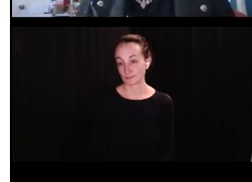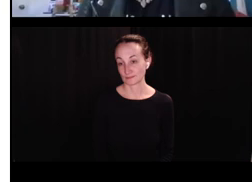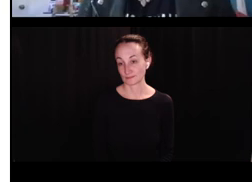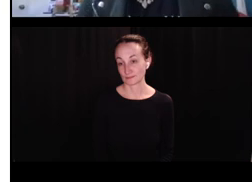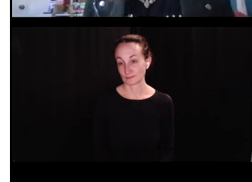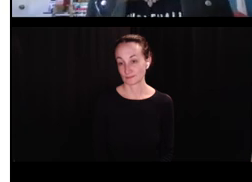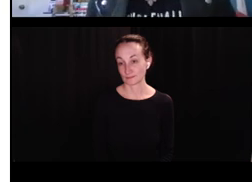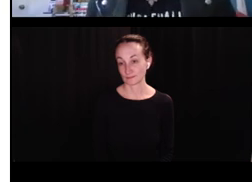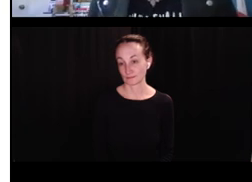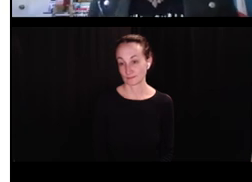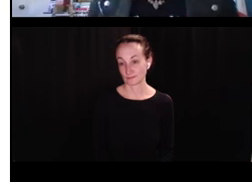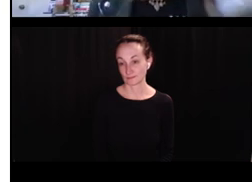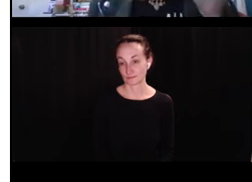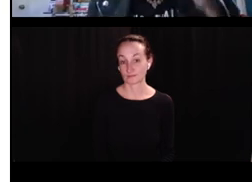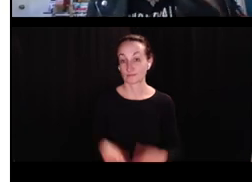Okay.